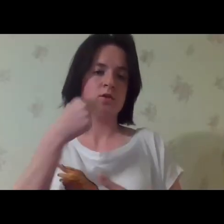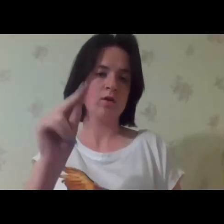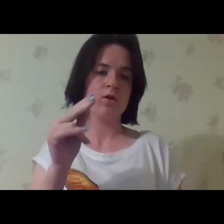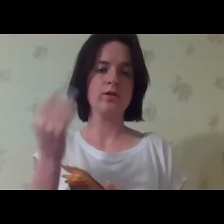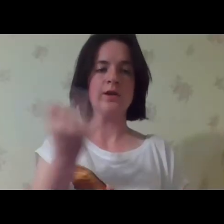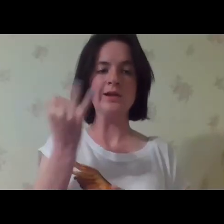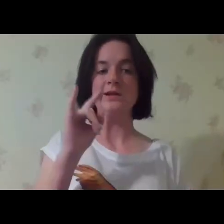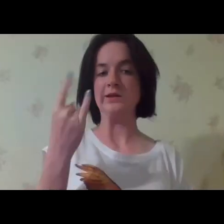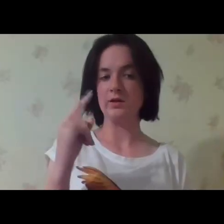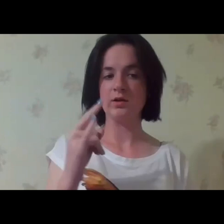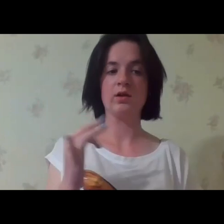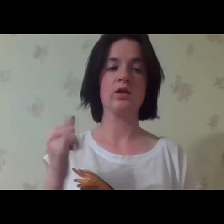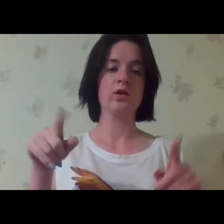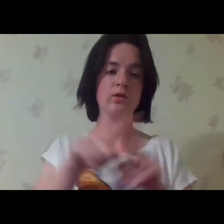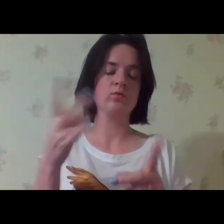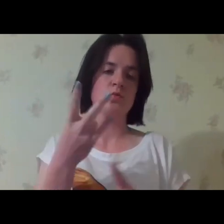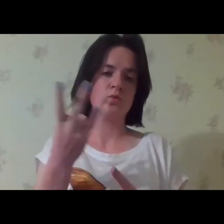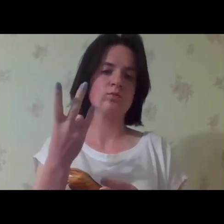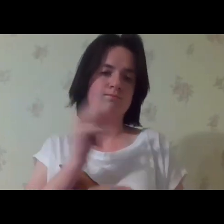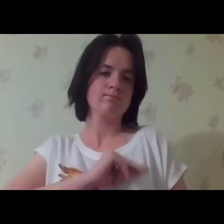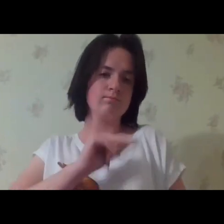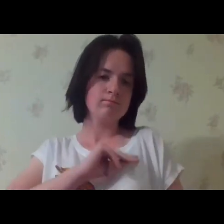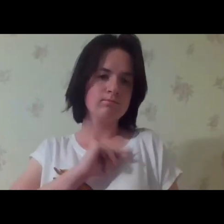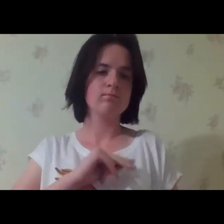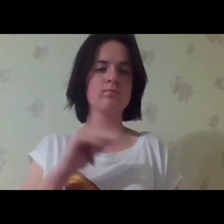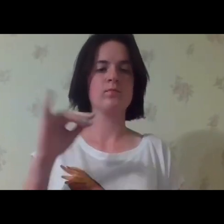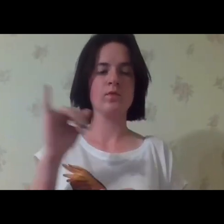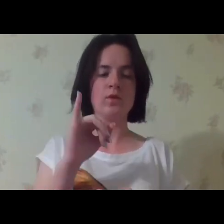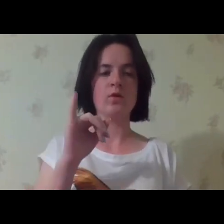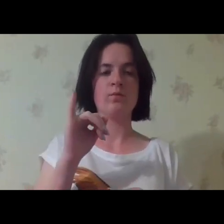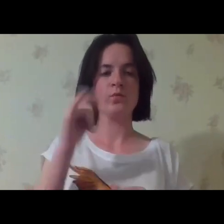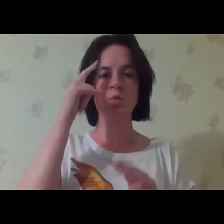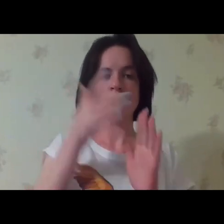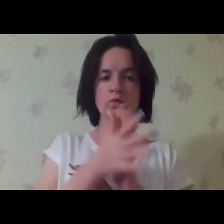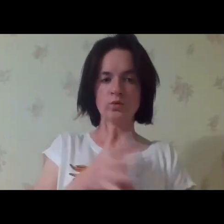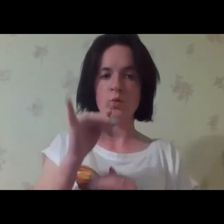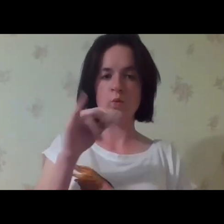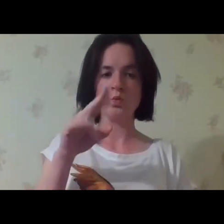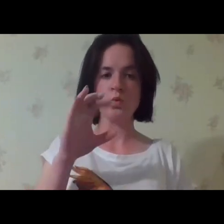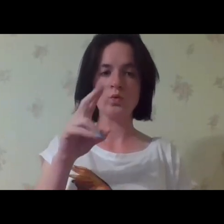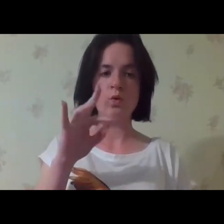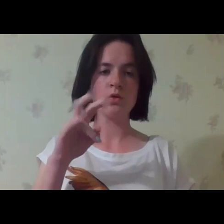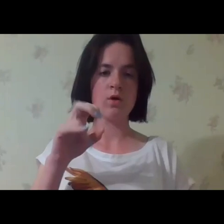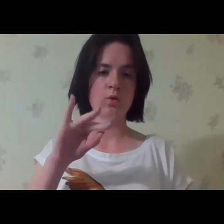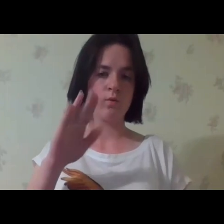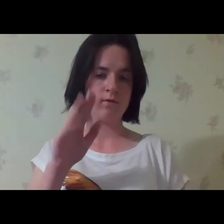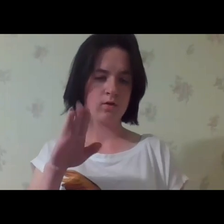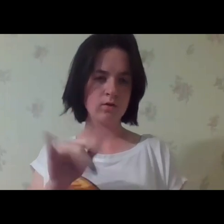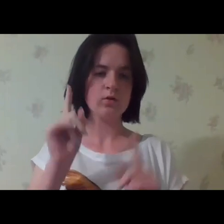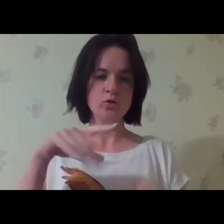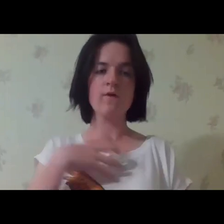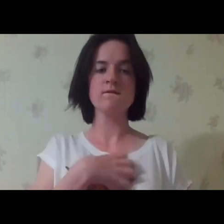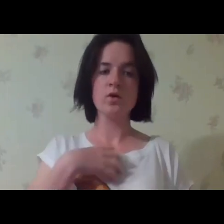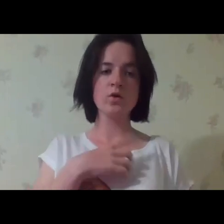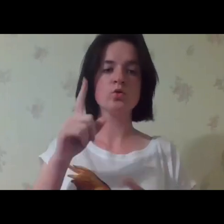basically, we need the proper management to act in the interests of the child. So, this is